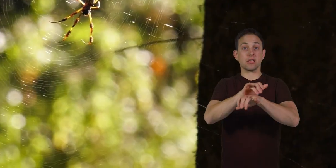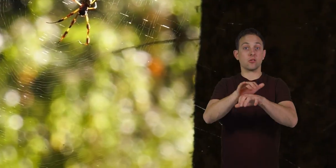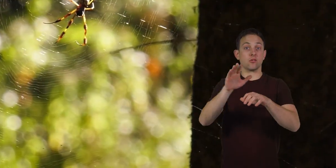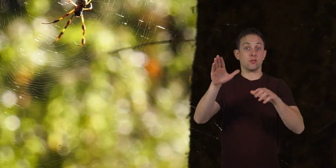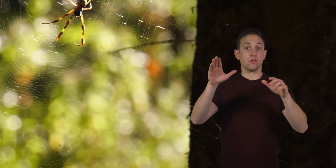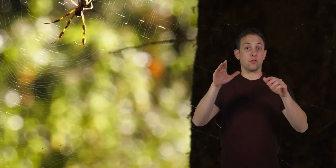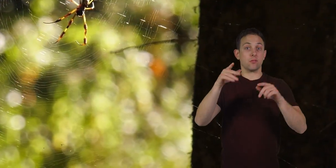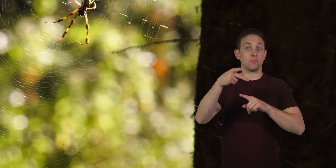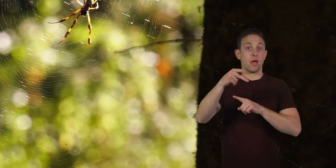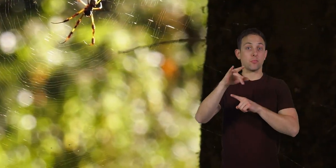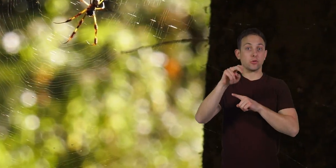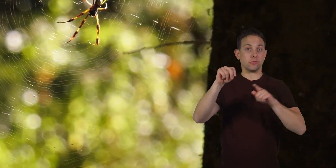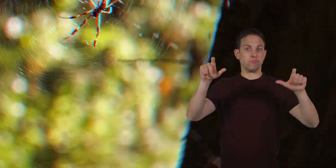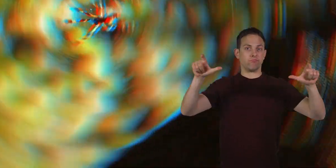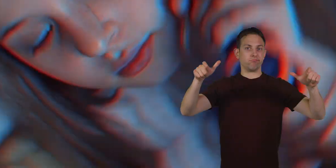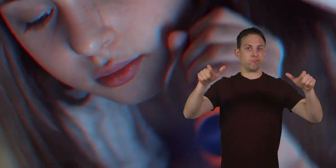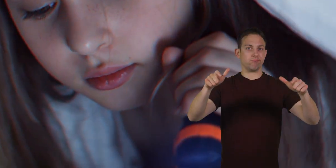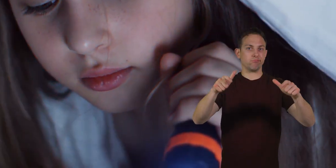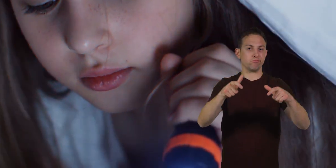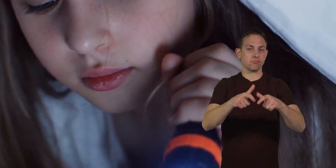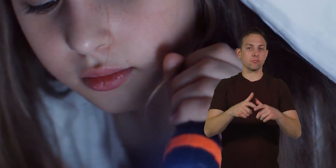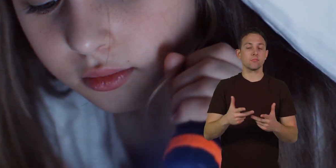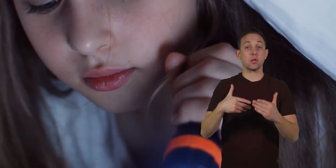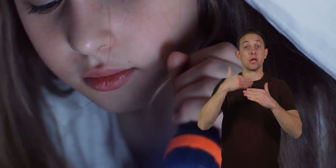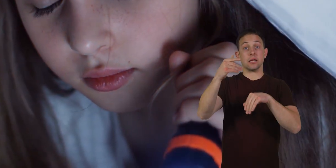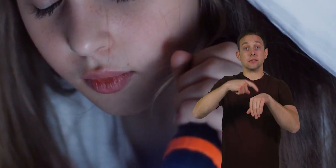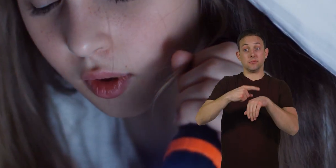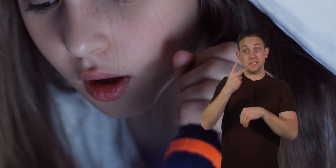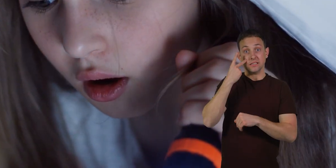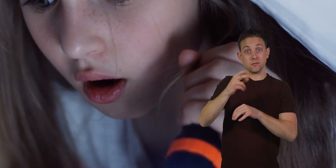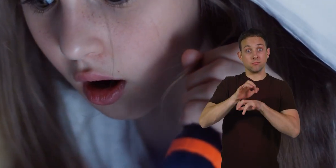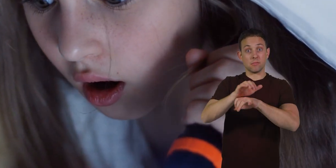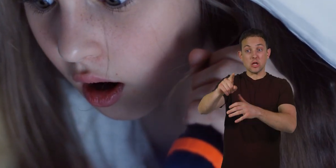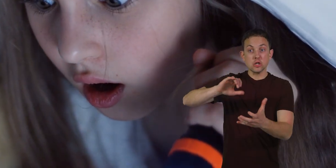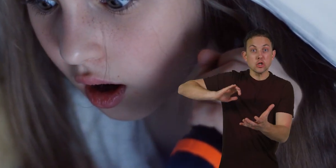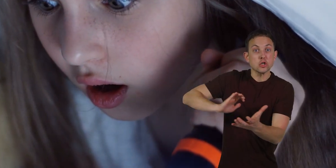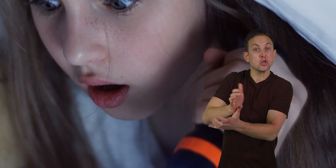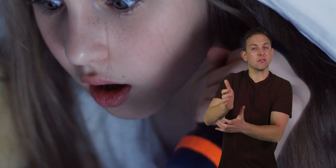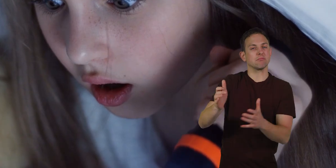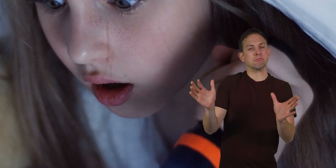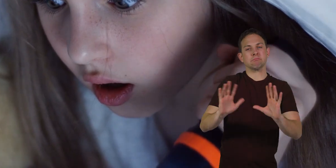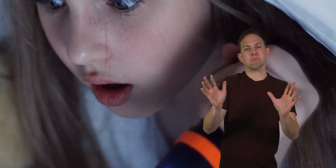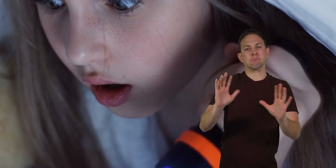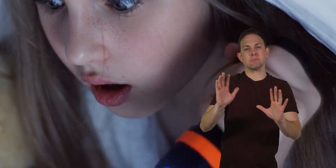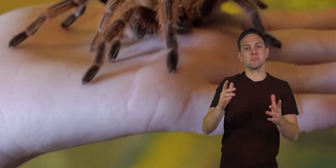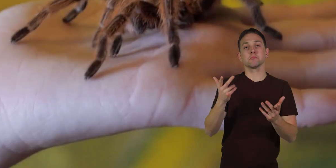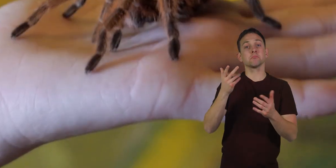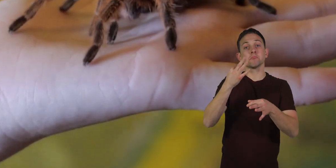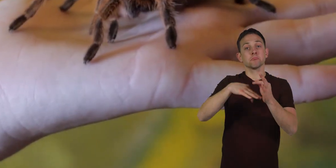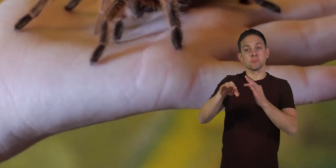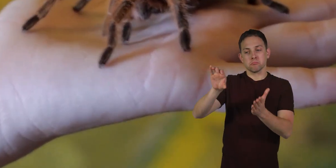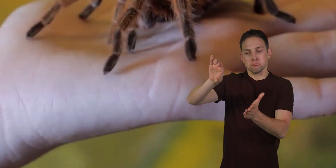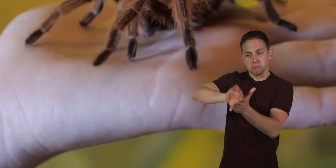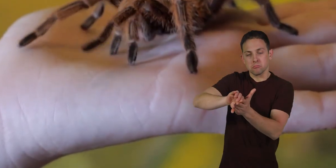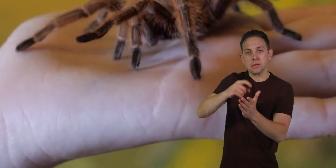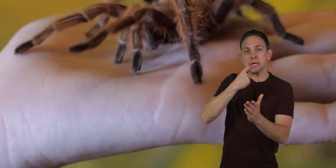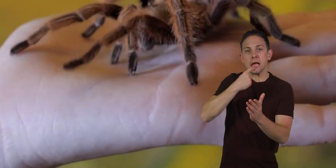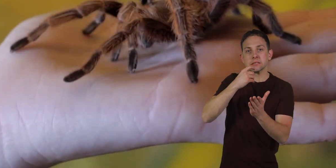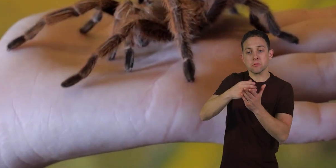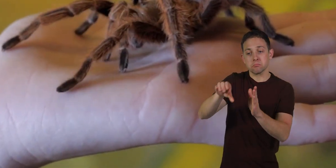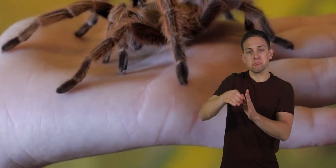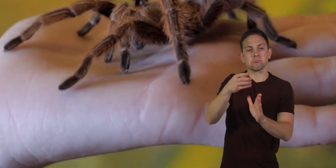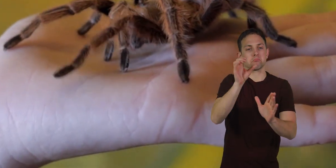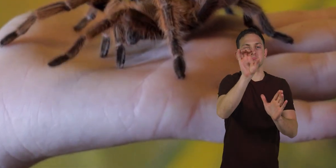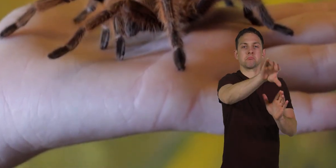population starts to decrease. So next time you see a spider, don't stomp on it. Just trap it in a